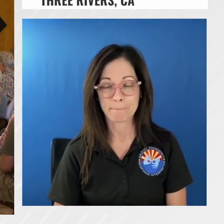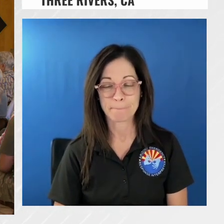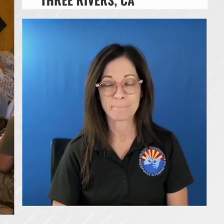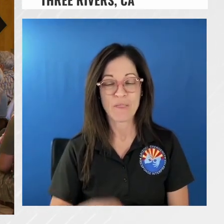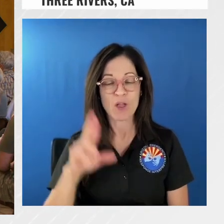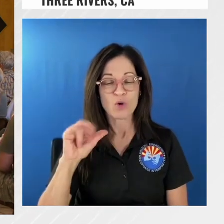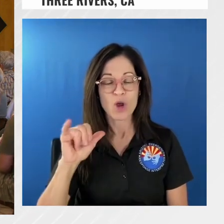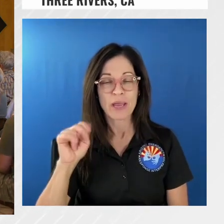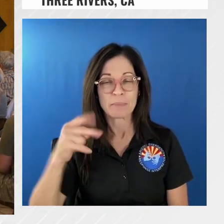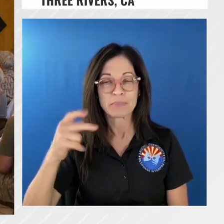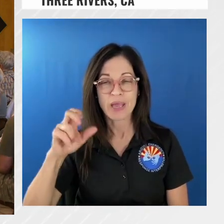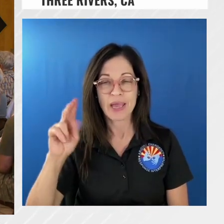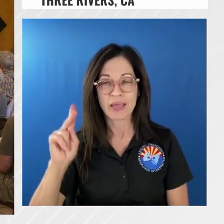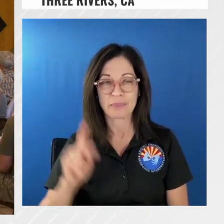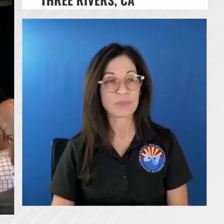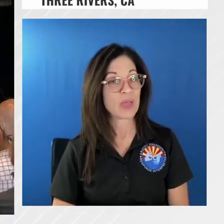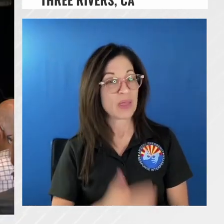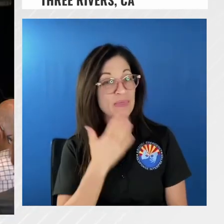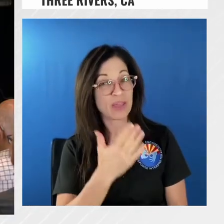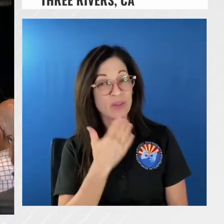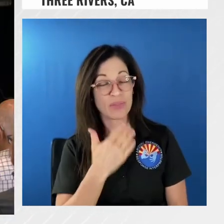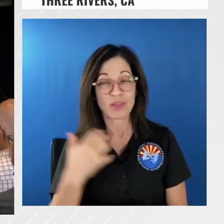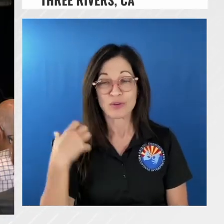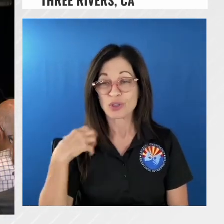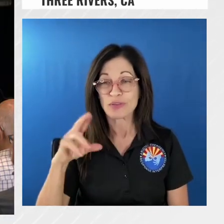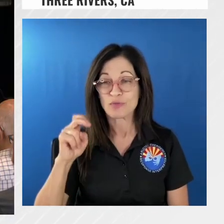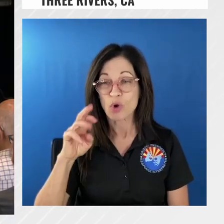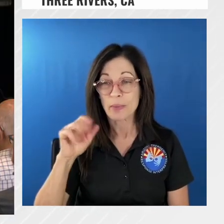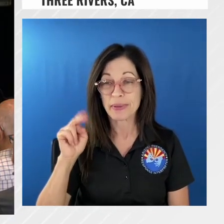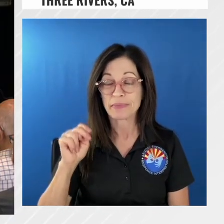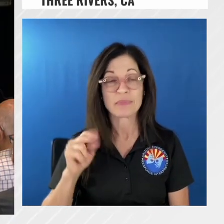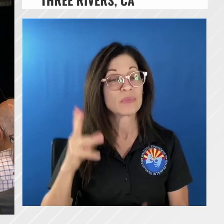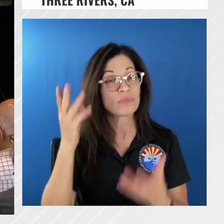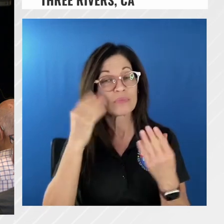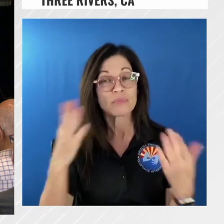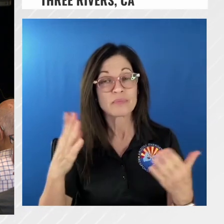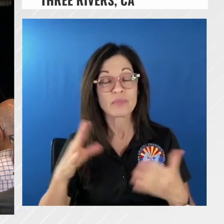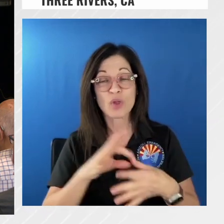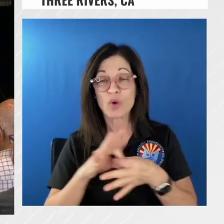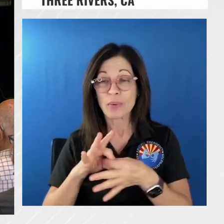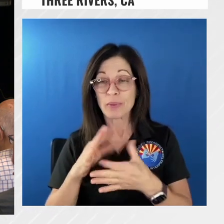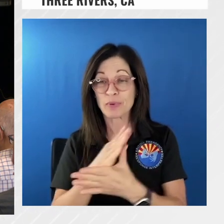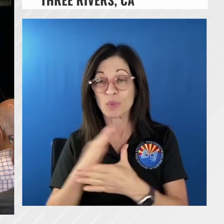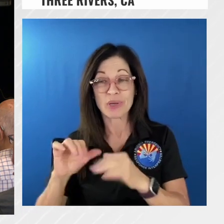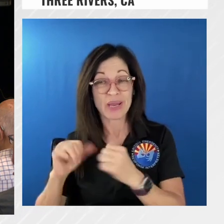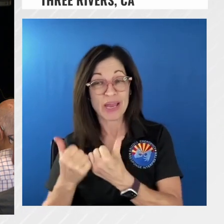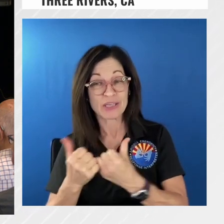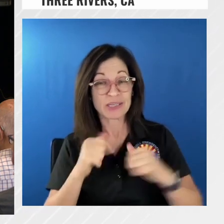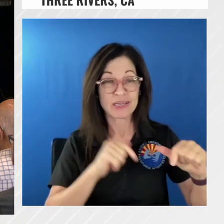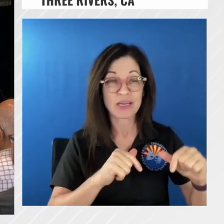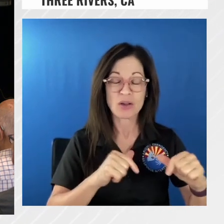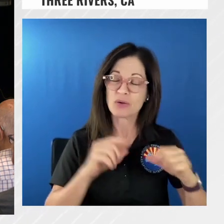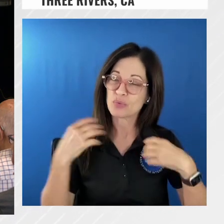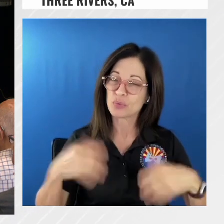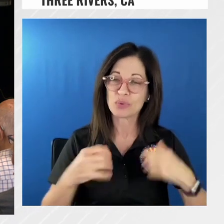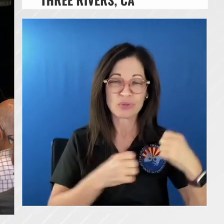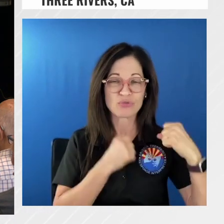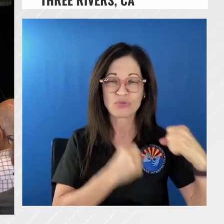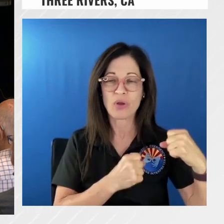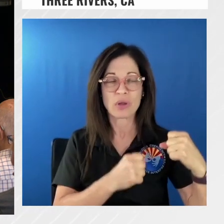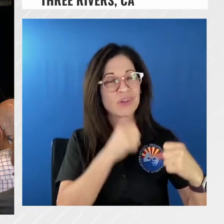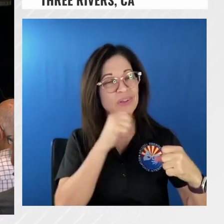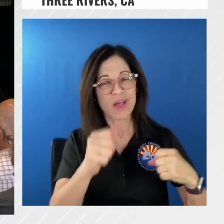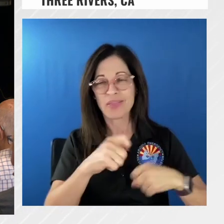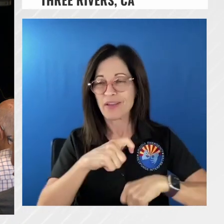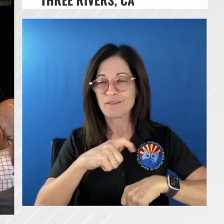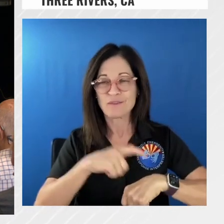thank you you chief norman i just wanted to reiterate the cooperation between the agency has never been stronger this isn't the first time we've done this